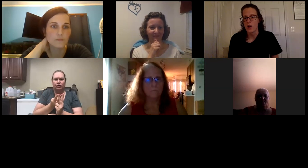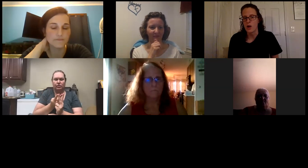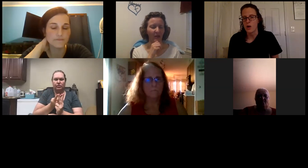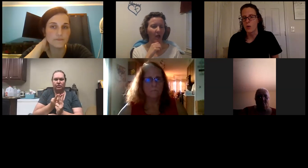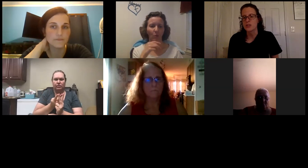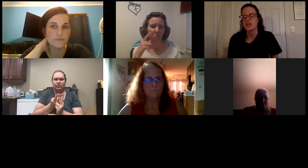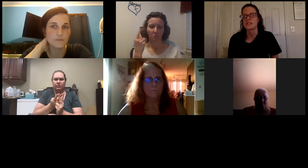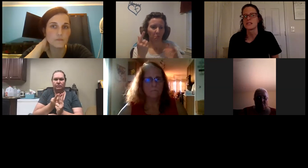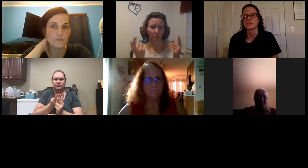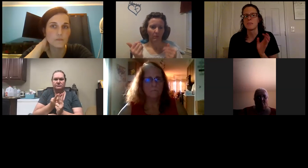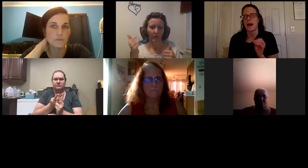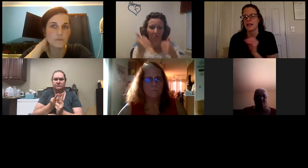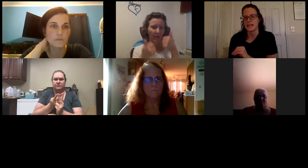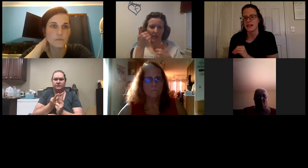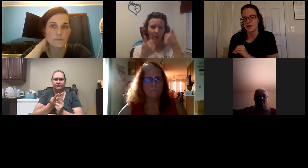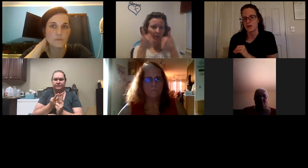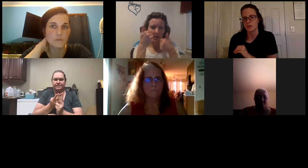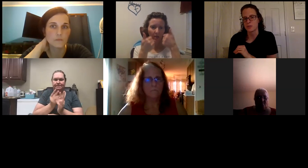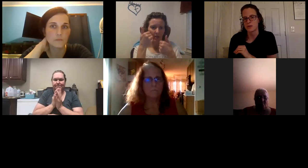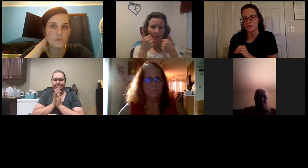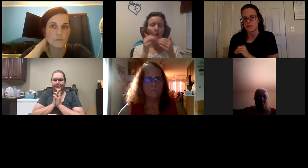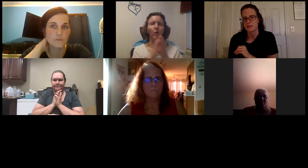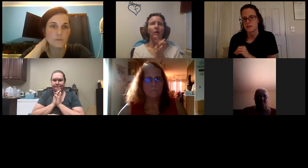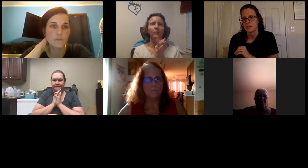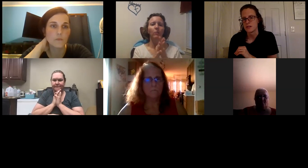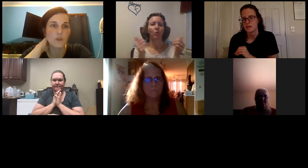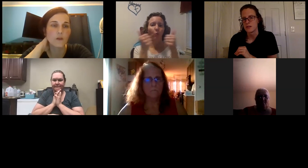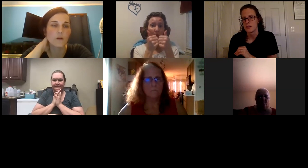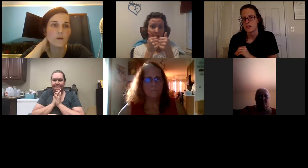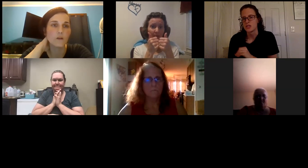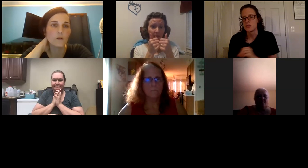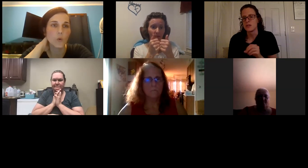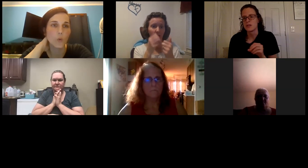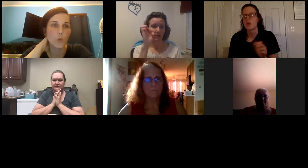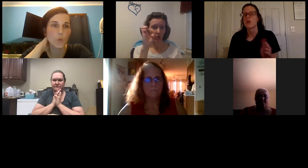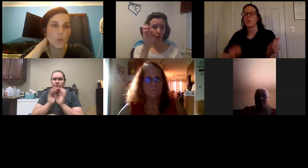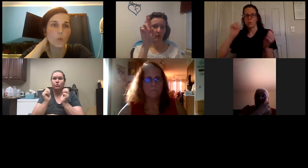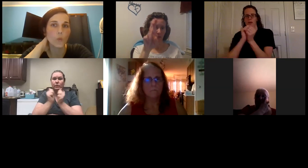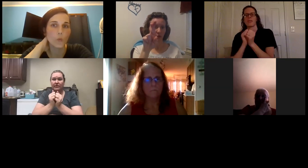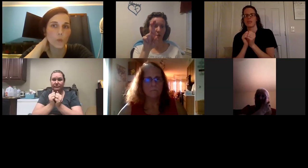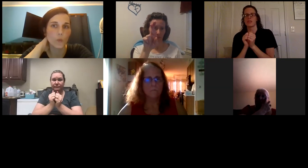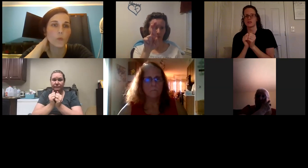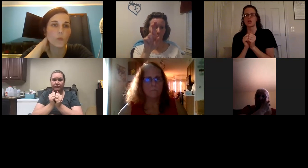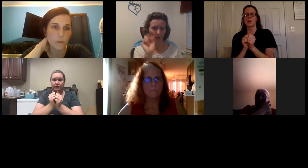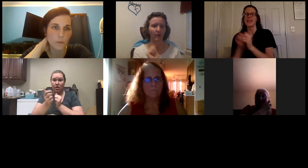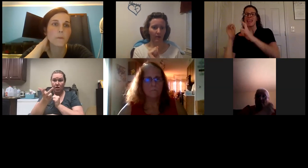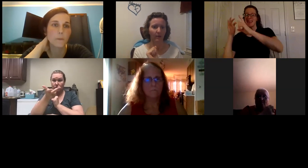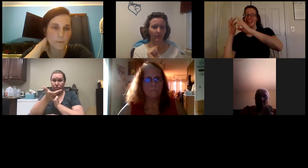or just pine in Idaho blue spruce. Oh um with the eucalyptus.